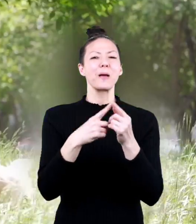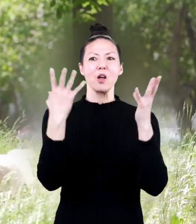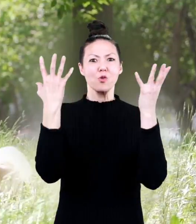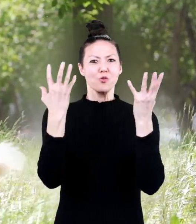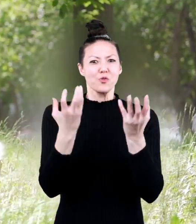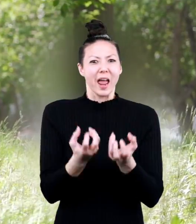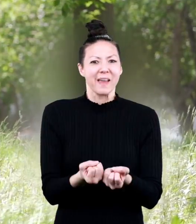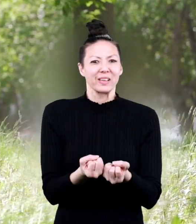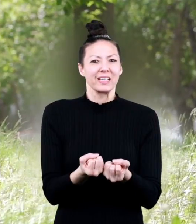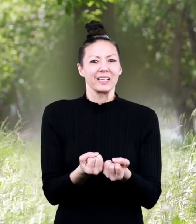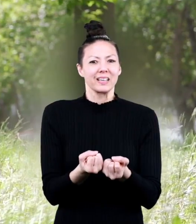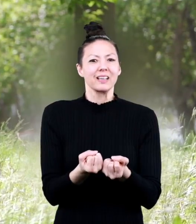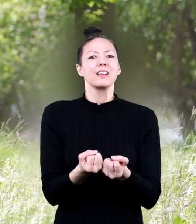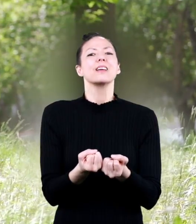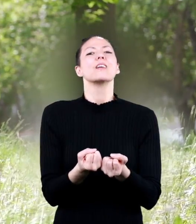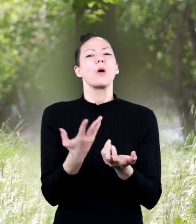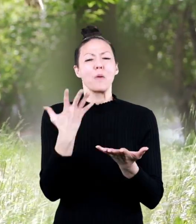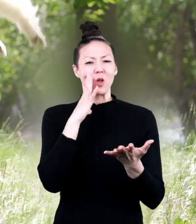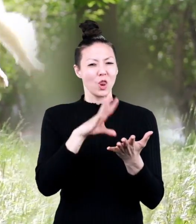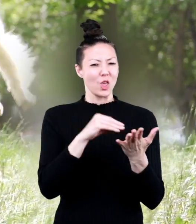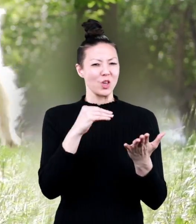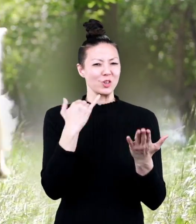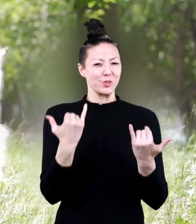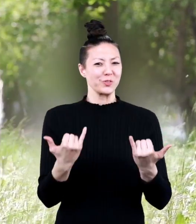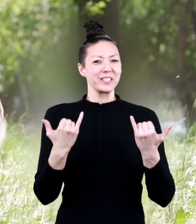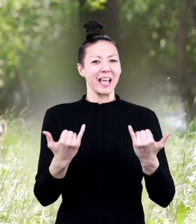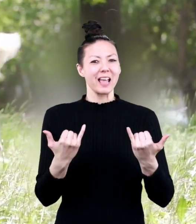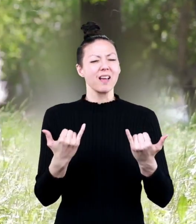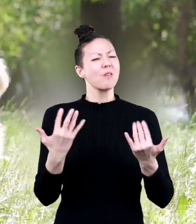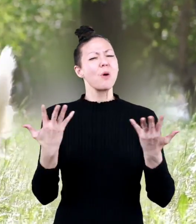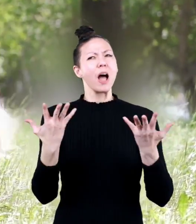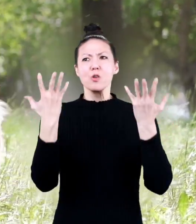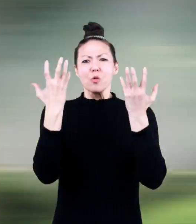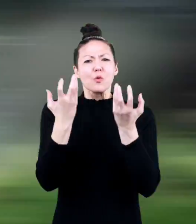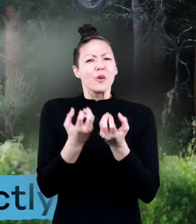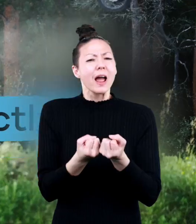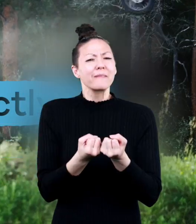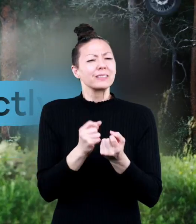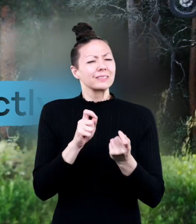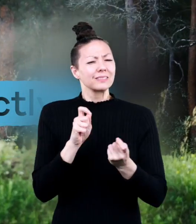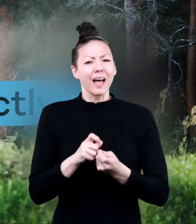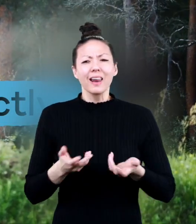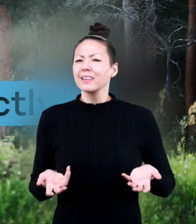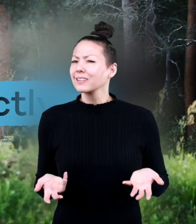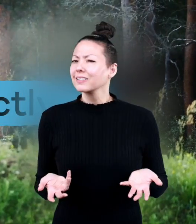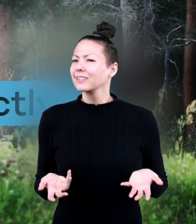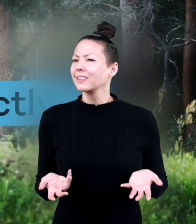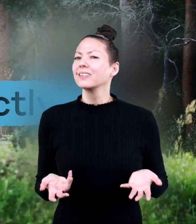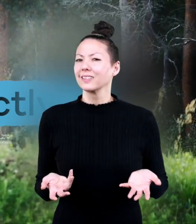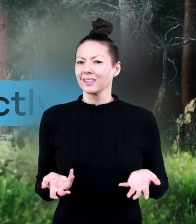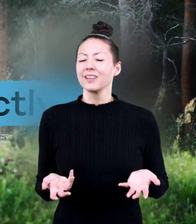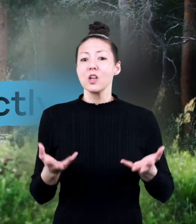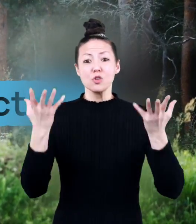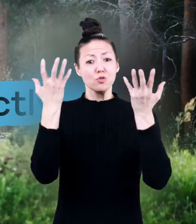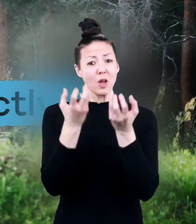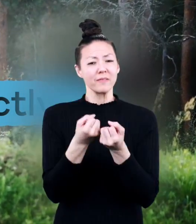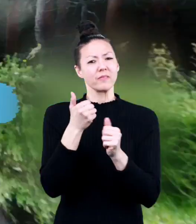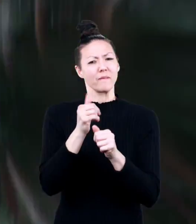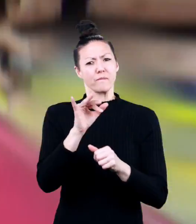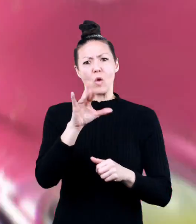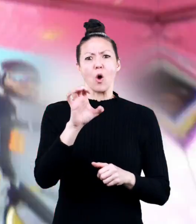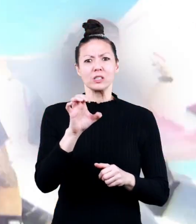This is talking about gravity, which is what we are learning about today. So, what is gravity exactly?